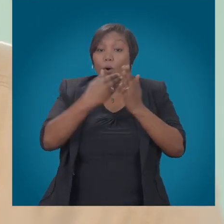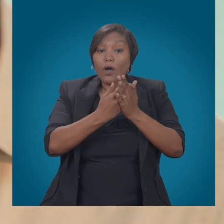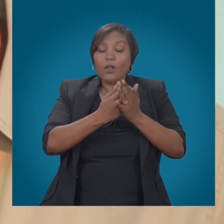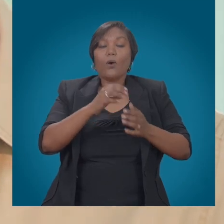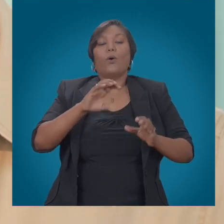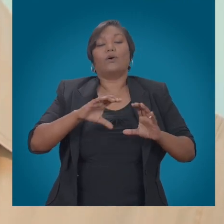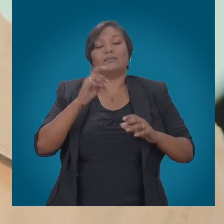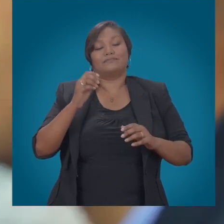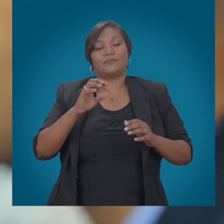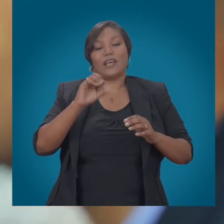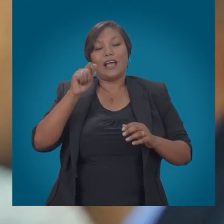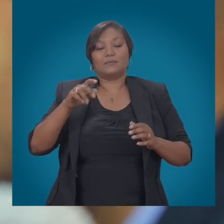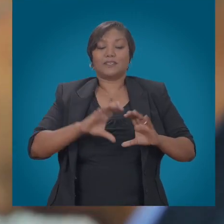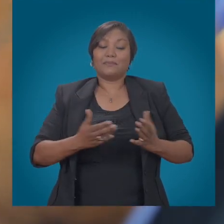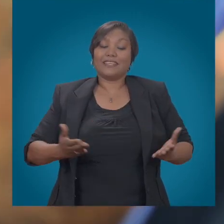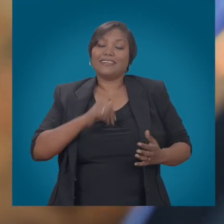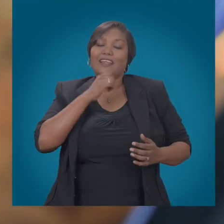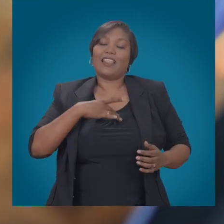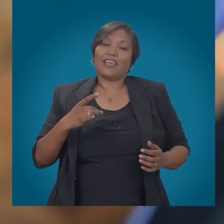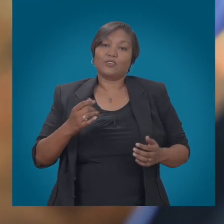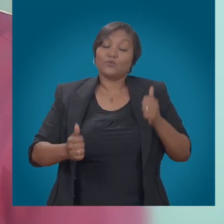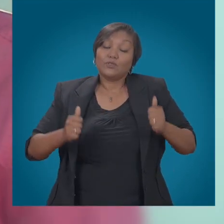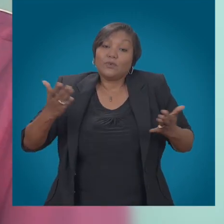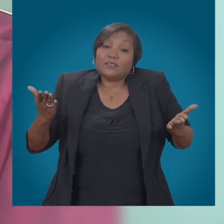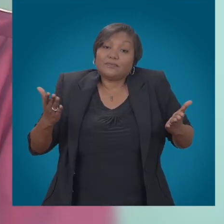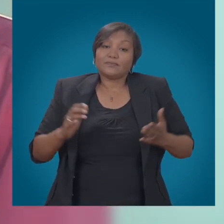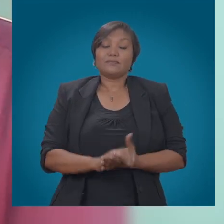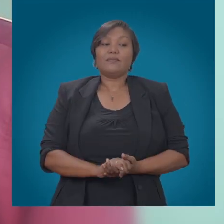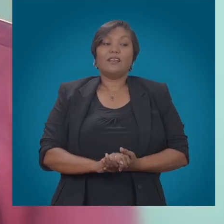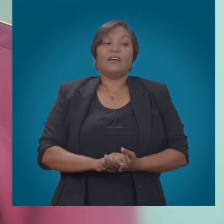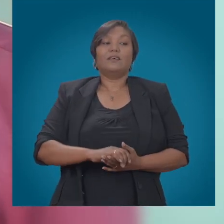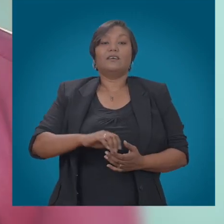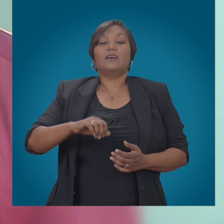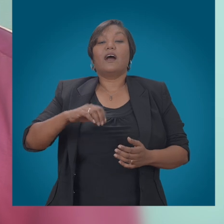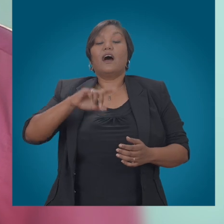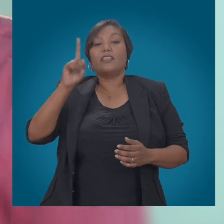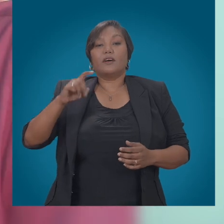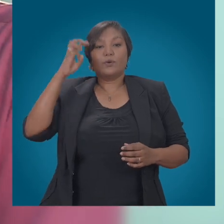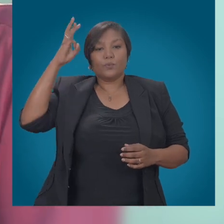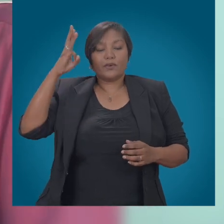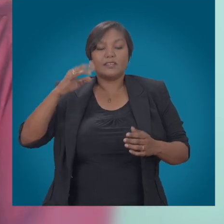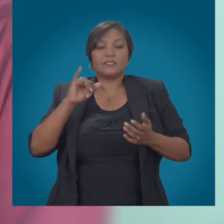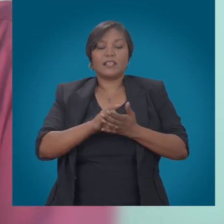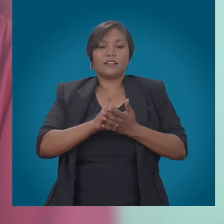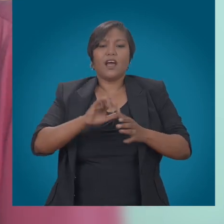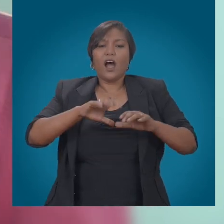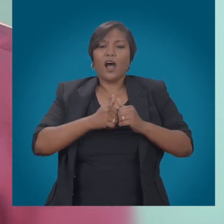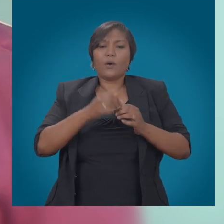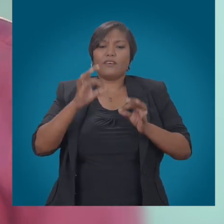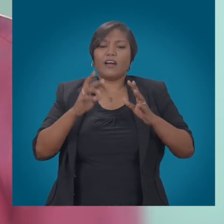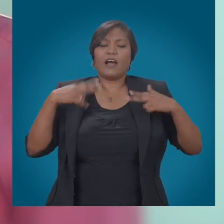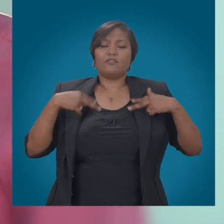challenge the local incumbents? There were other concerns about how regulation of apps using traditional networks would affect growth of the